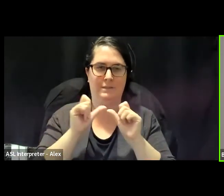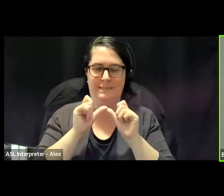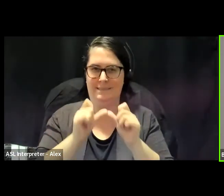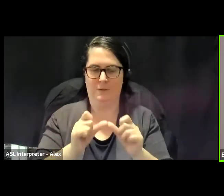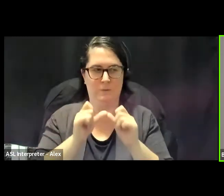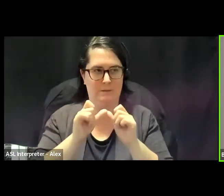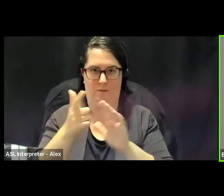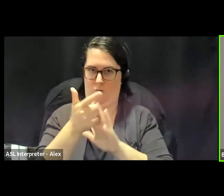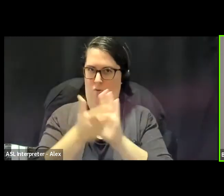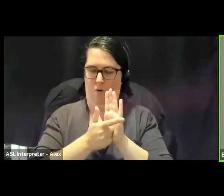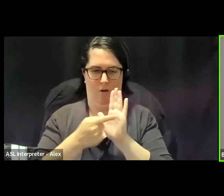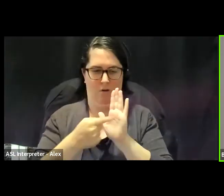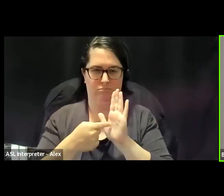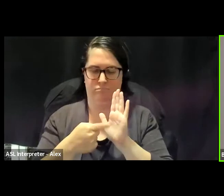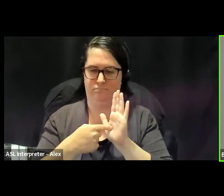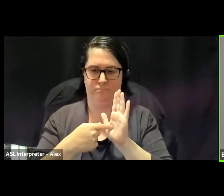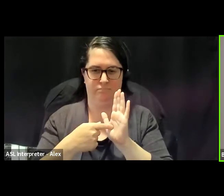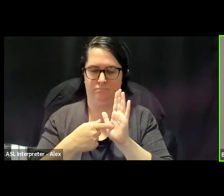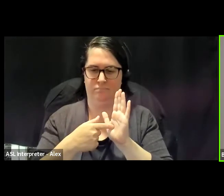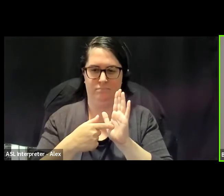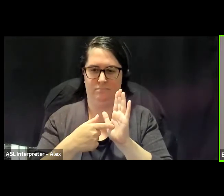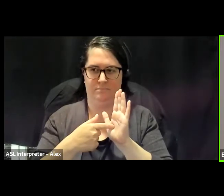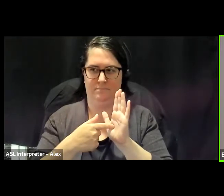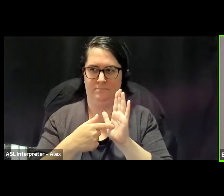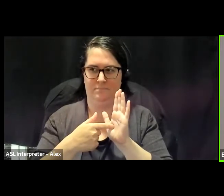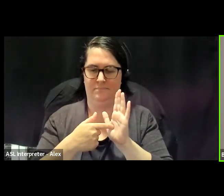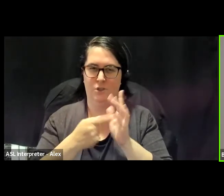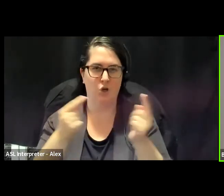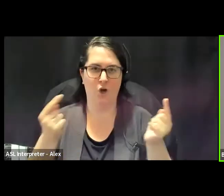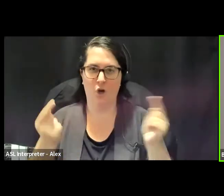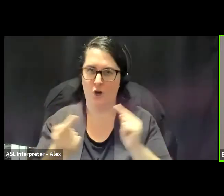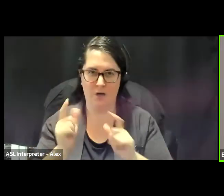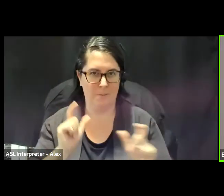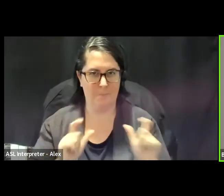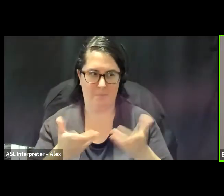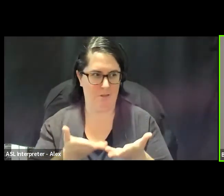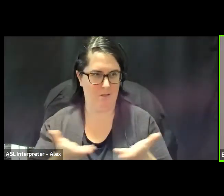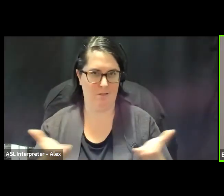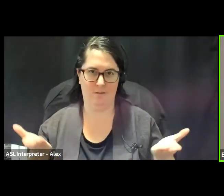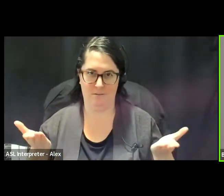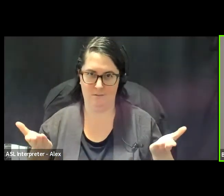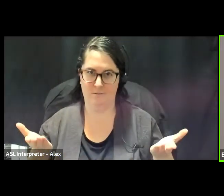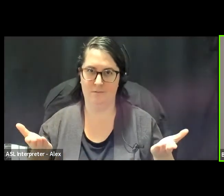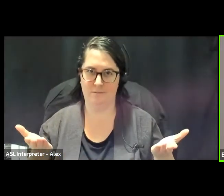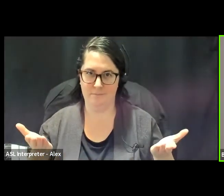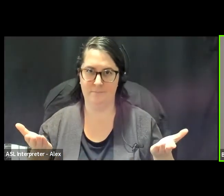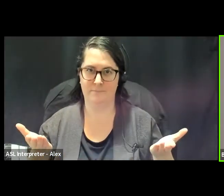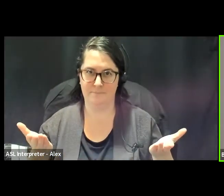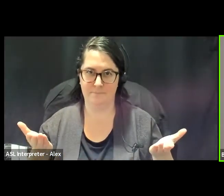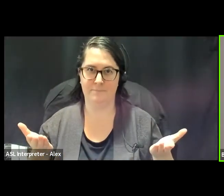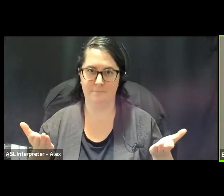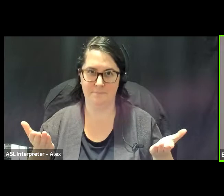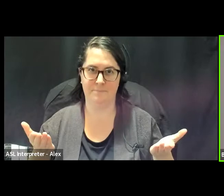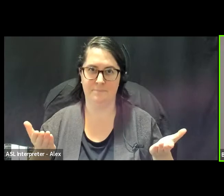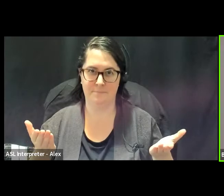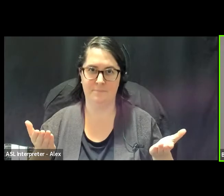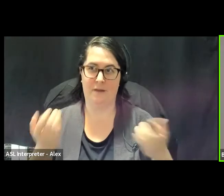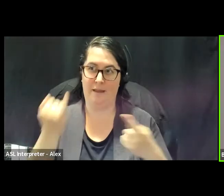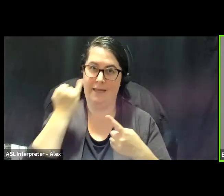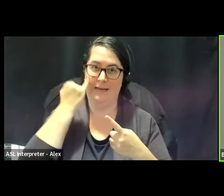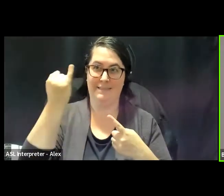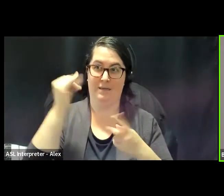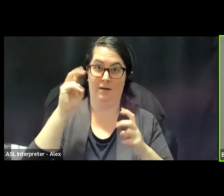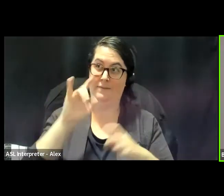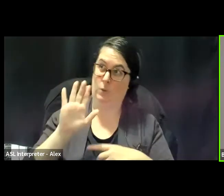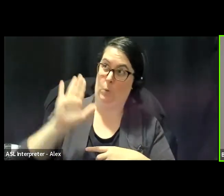you know, just hurting people with, and the idea that this is their land.